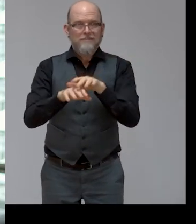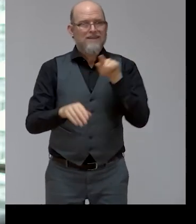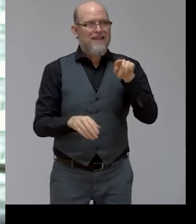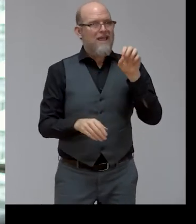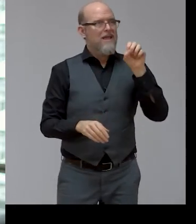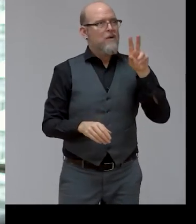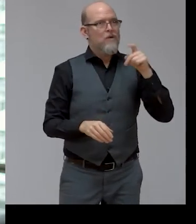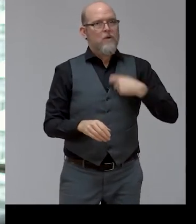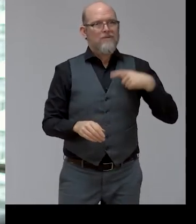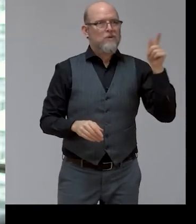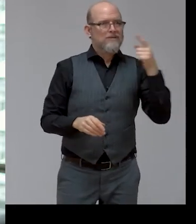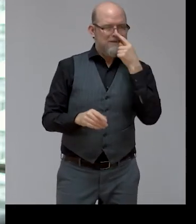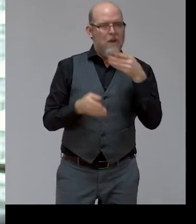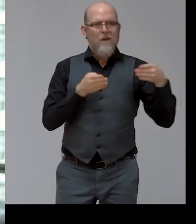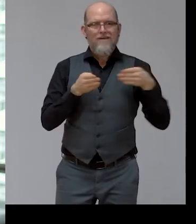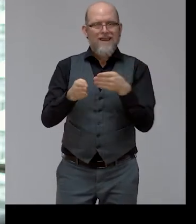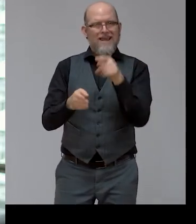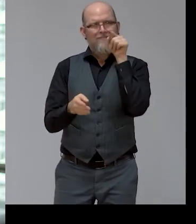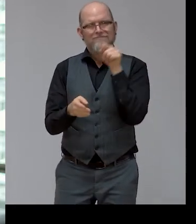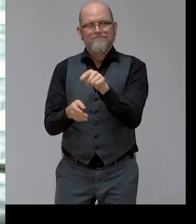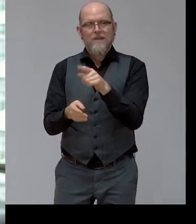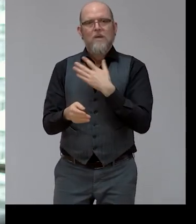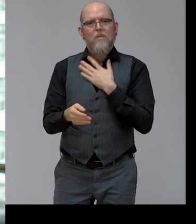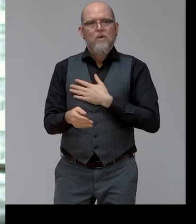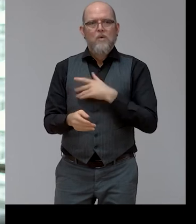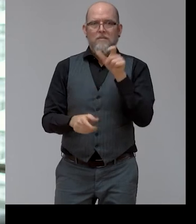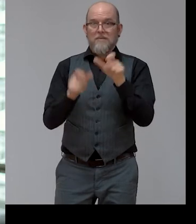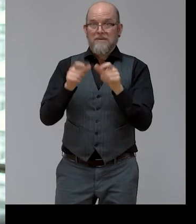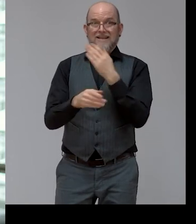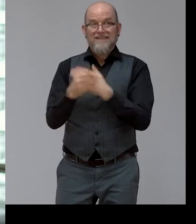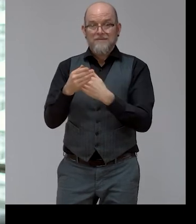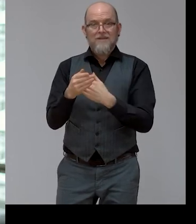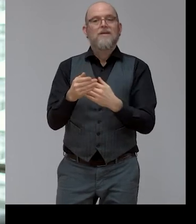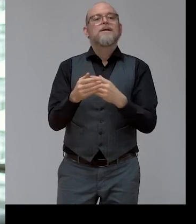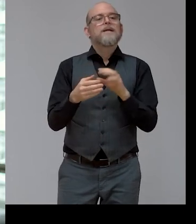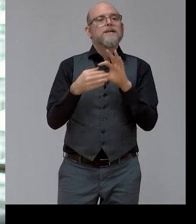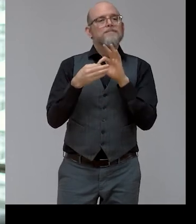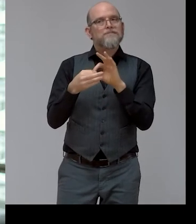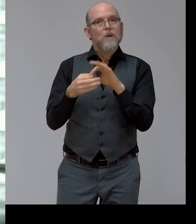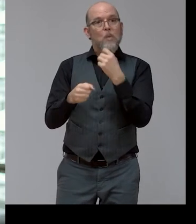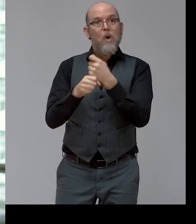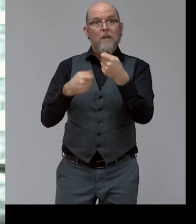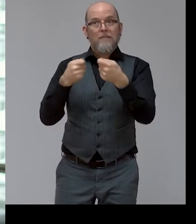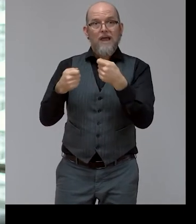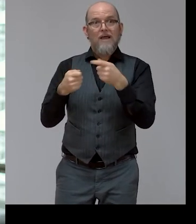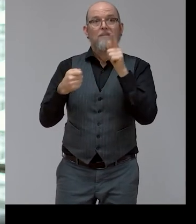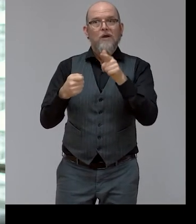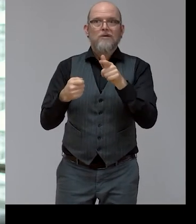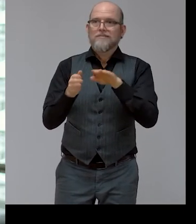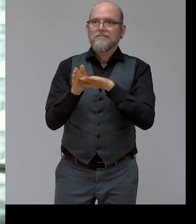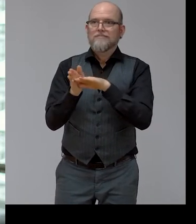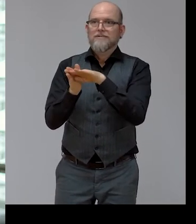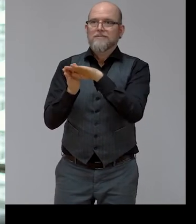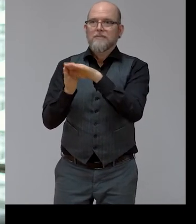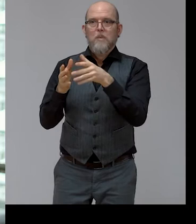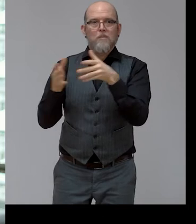improving the situation of persons with disabilities on the labour market. And we will support